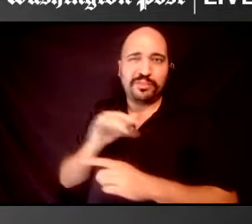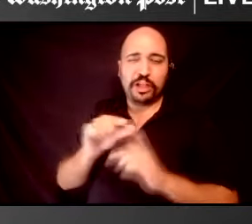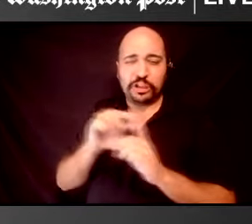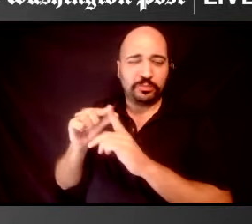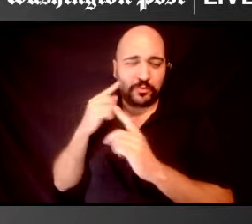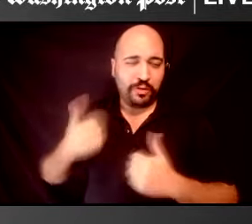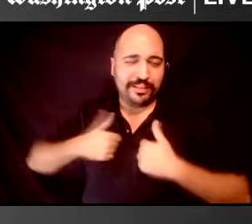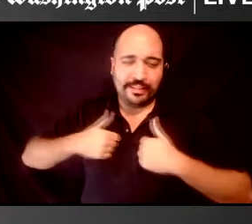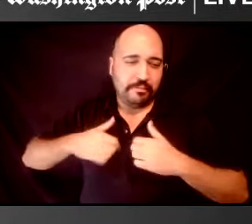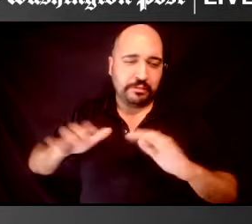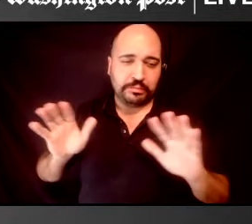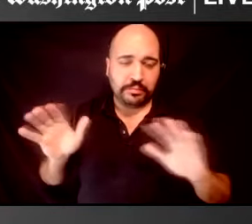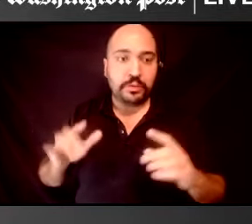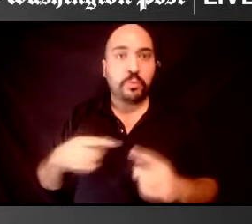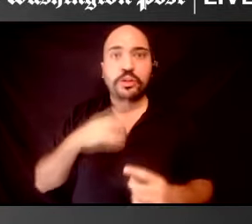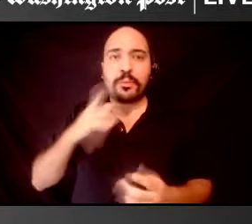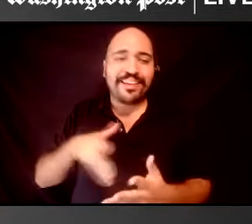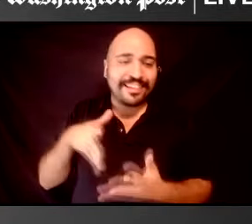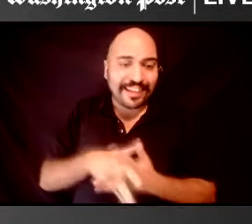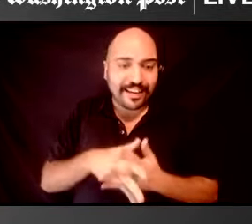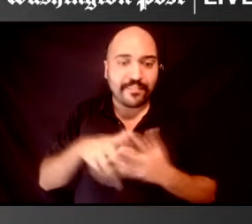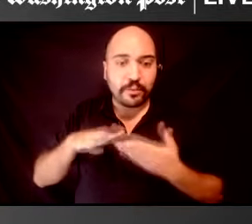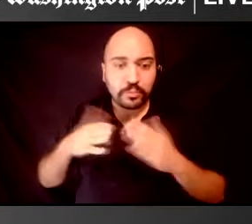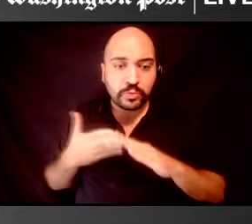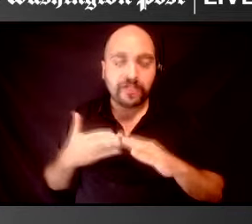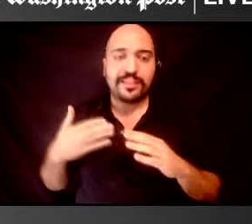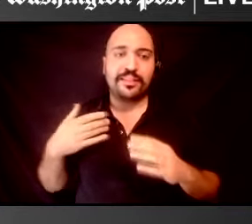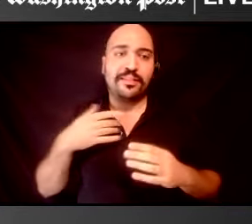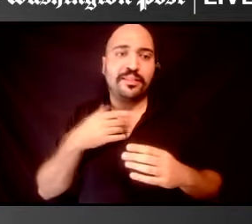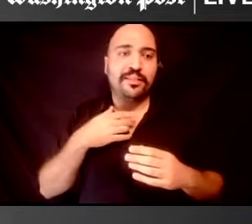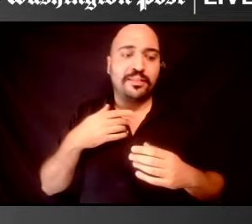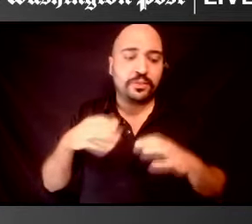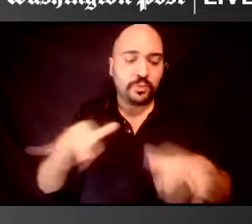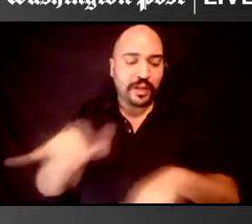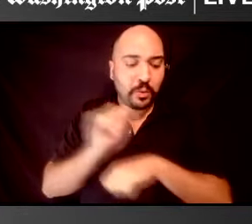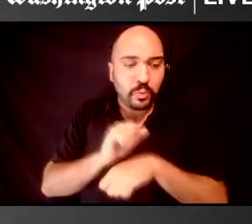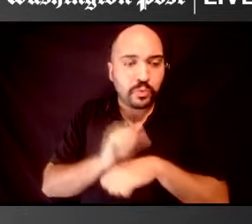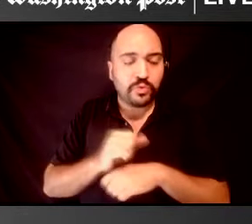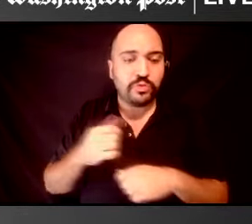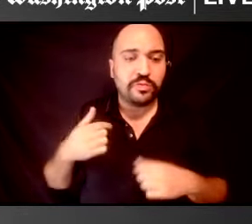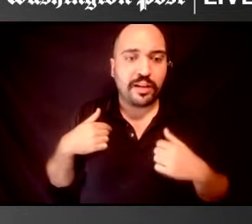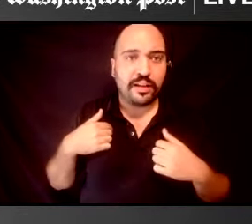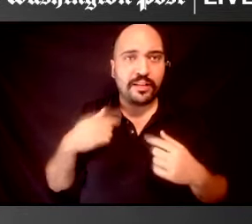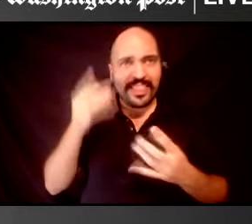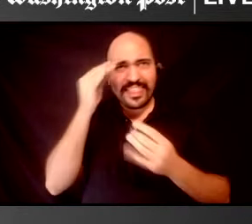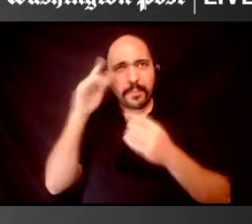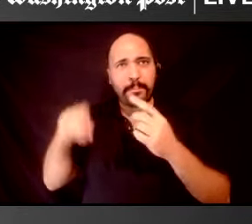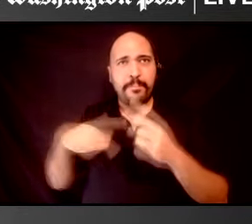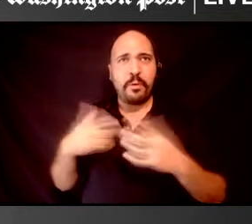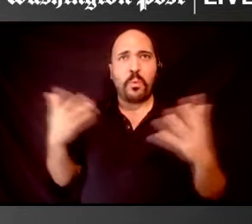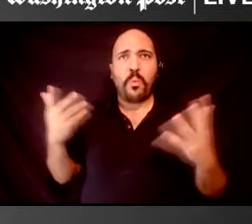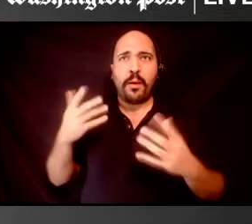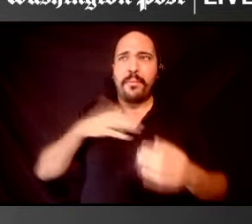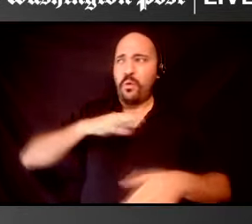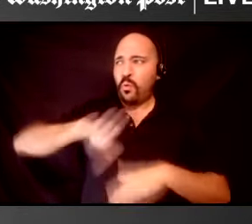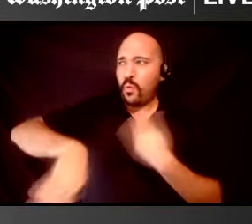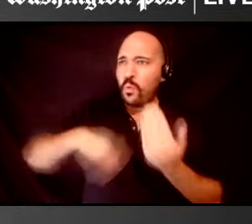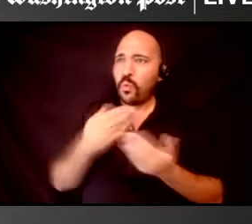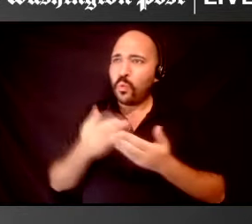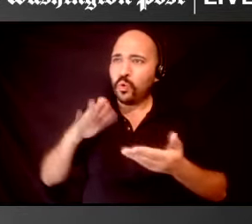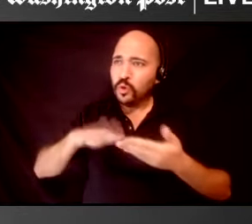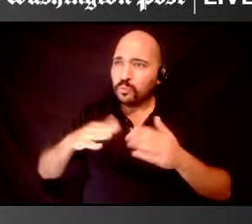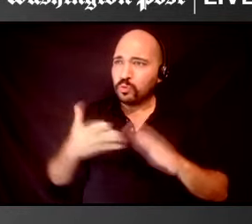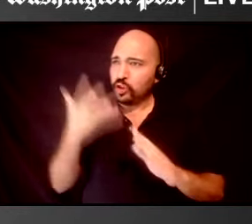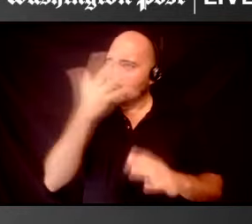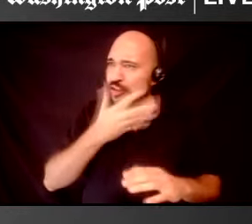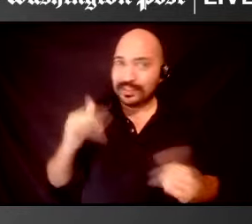talk about Native community, when I, when I do that work, I'm always having to think about what my whole community looks like. And it's